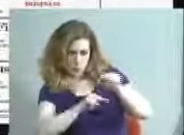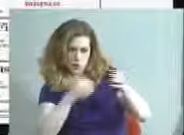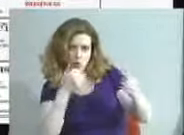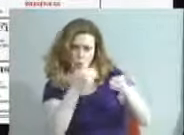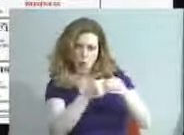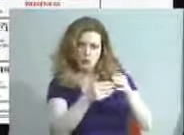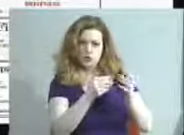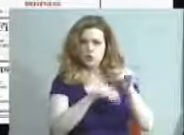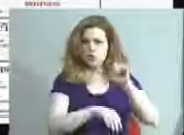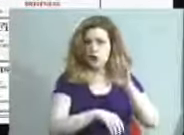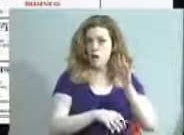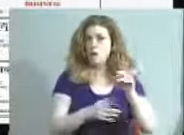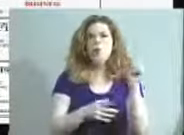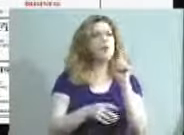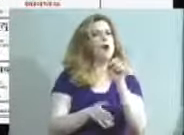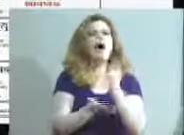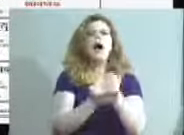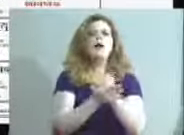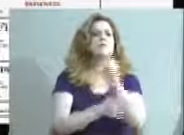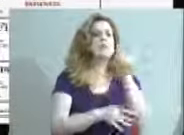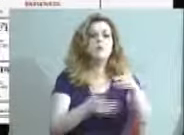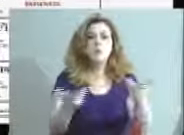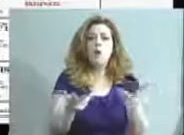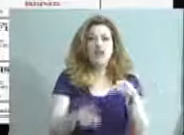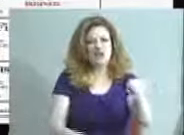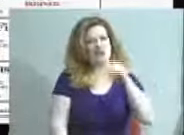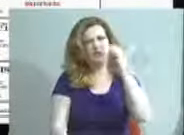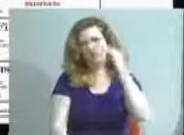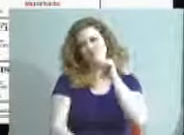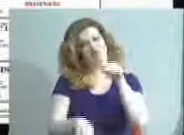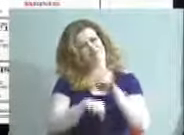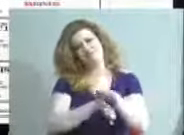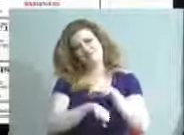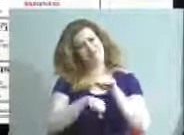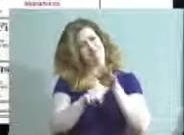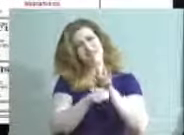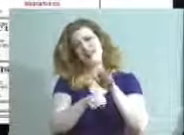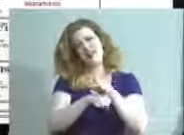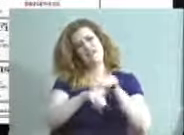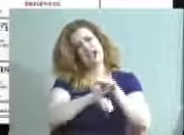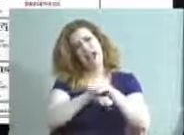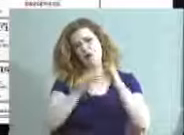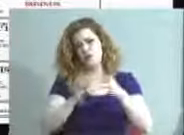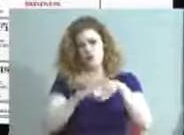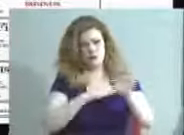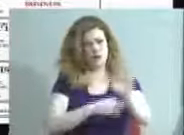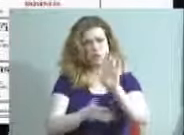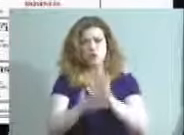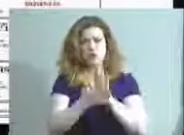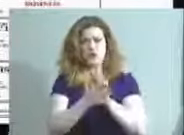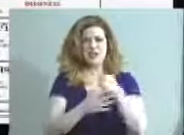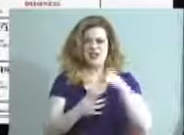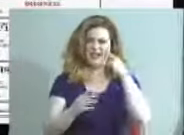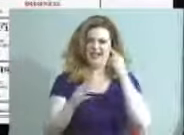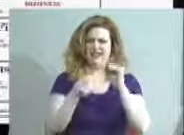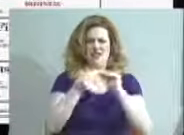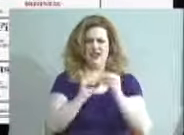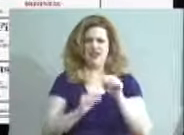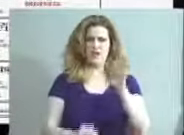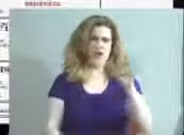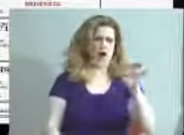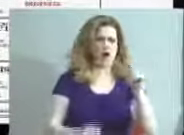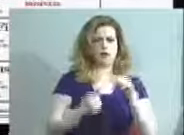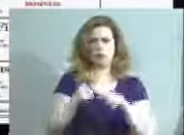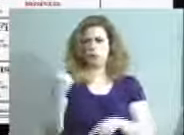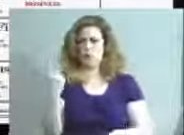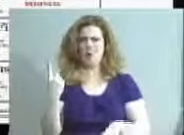Where we need help here is, as you all know, there are not enough counselors in your schools. I think your ratio is, what, 400 to 1 or 450 to 1, something